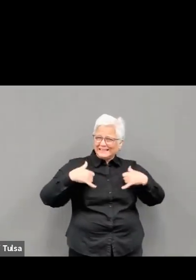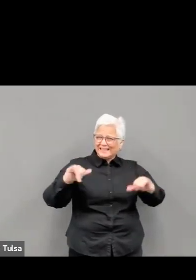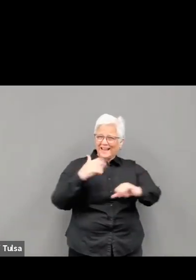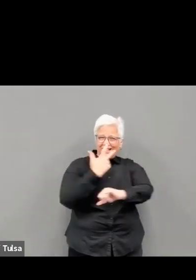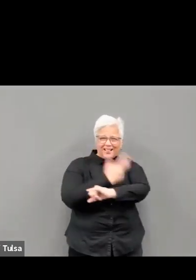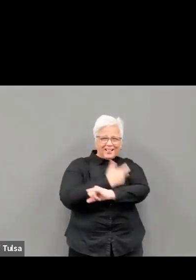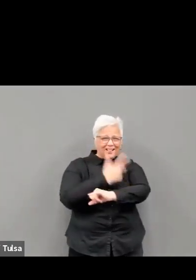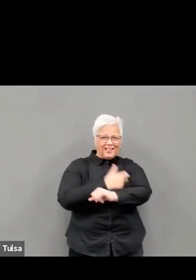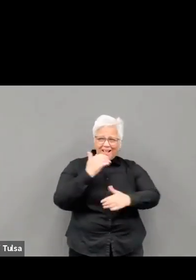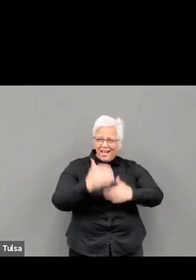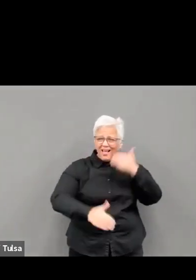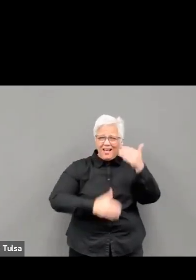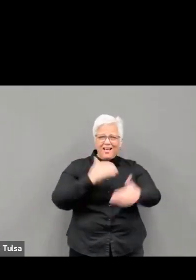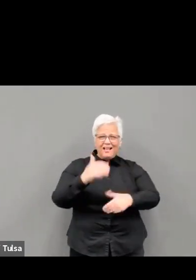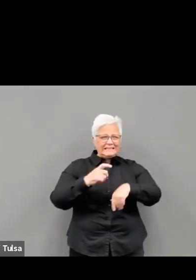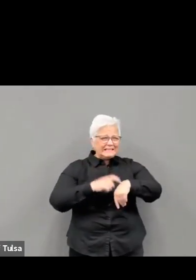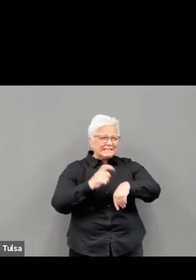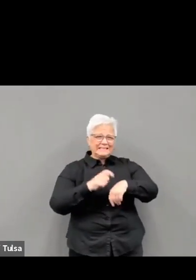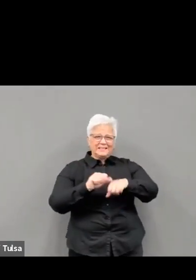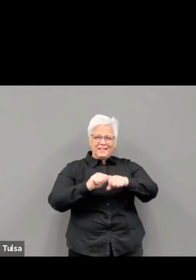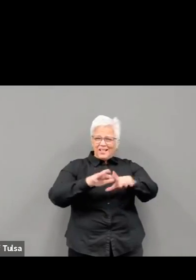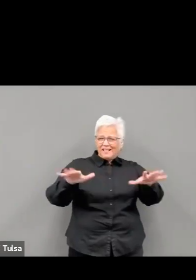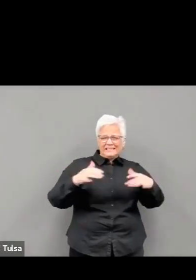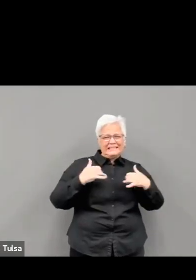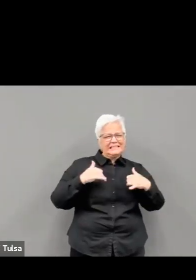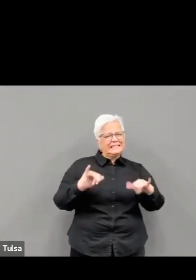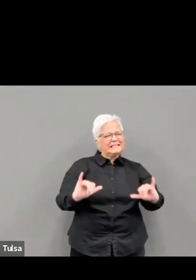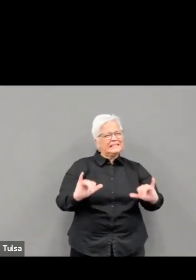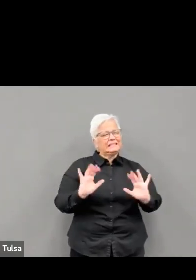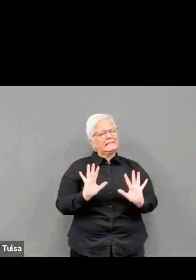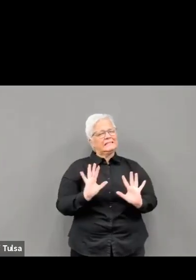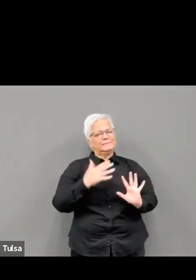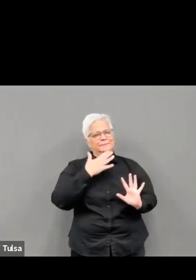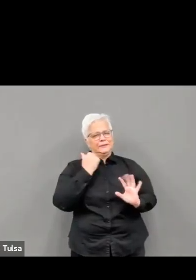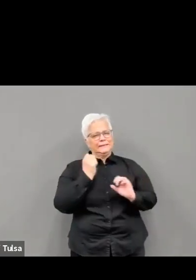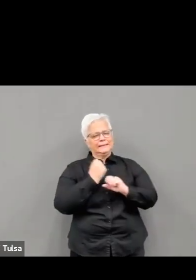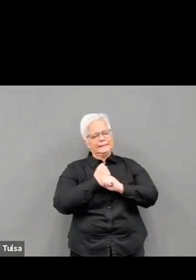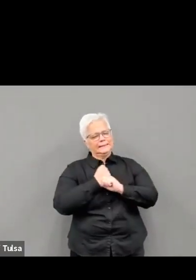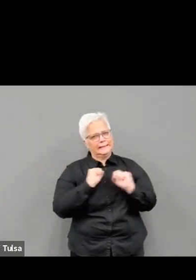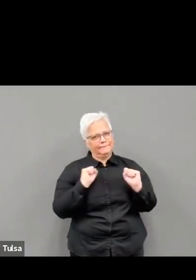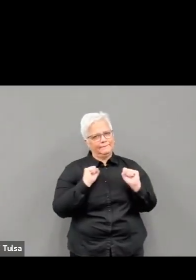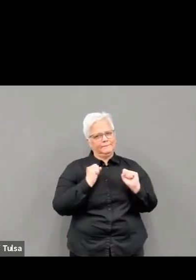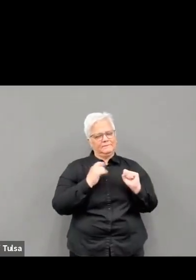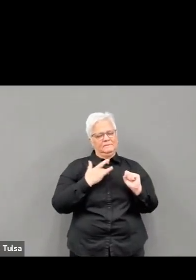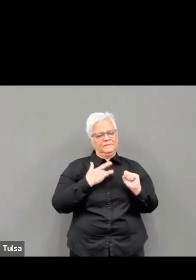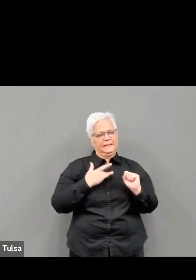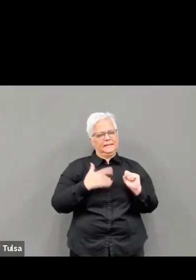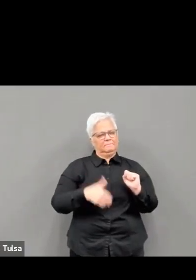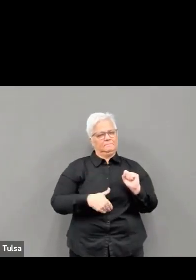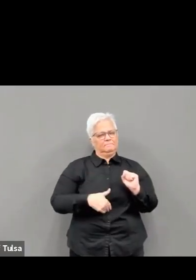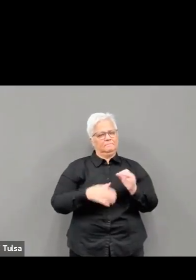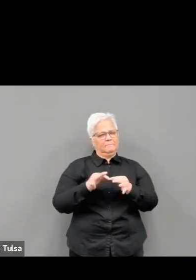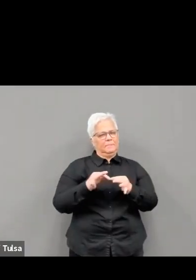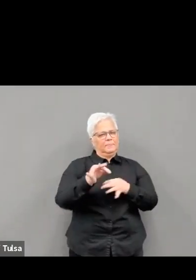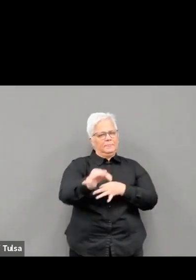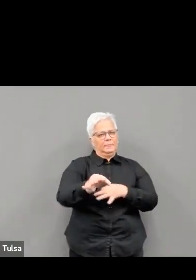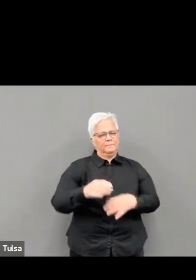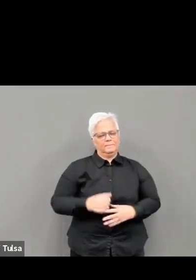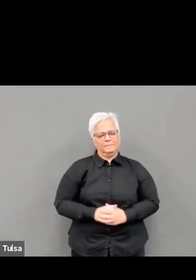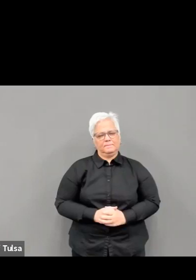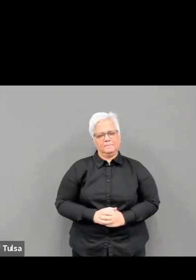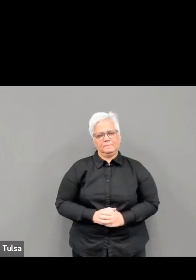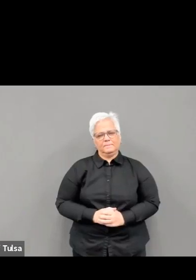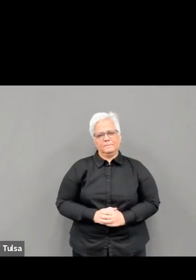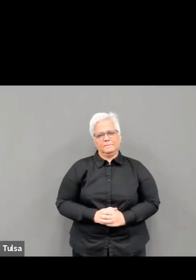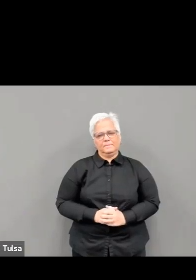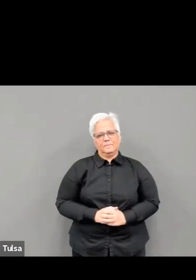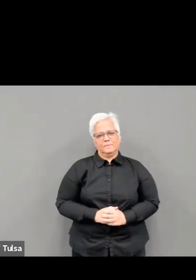on. They just want, as the people who are tasked with saving the lives of our neighbors, they want to make sure that